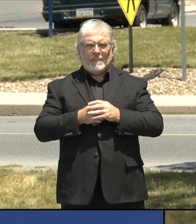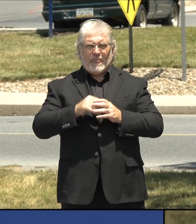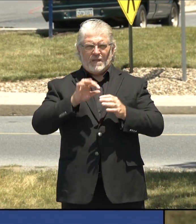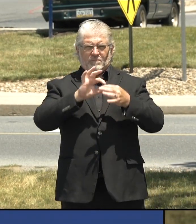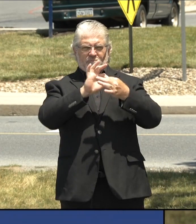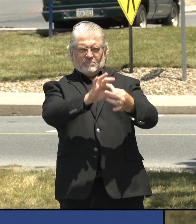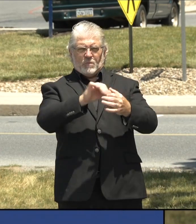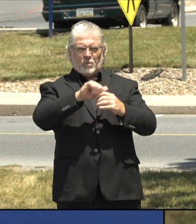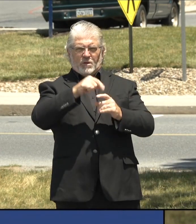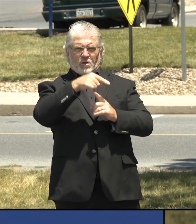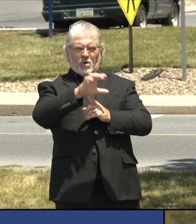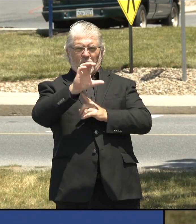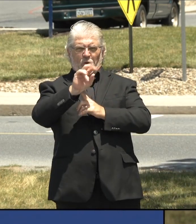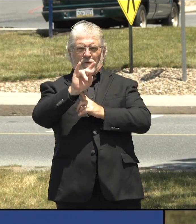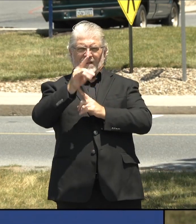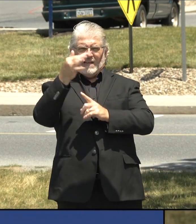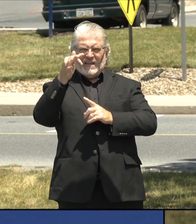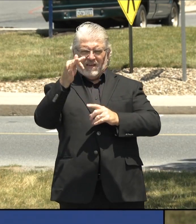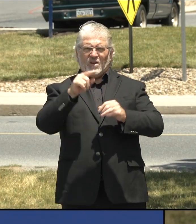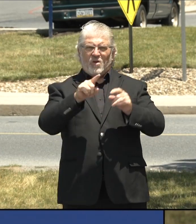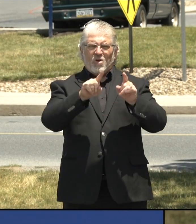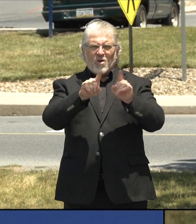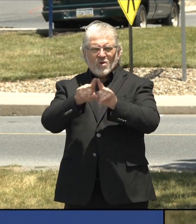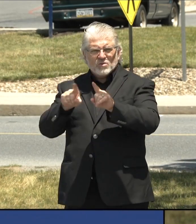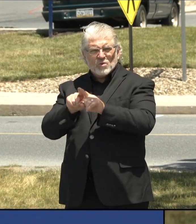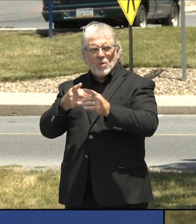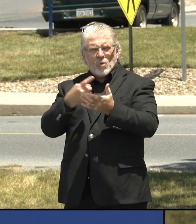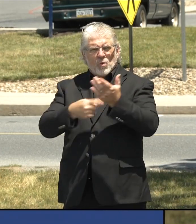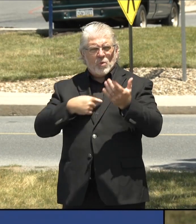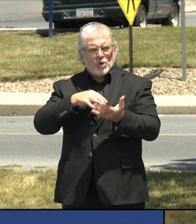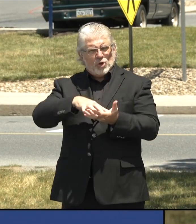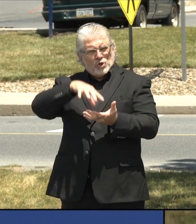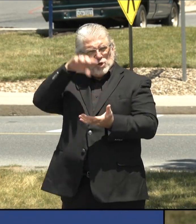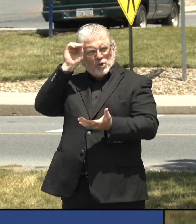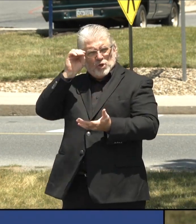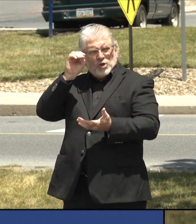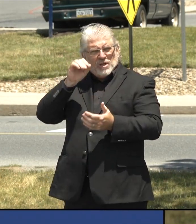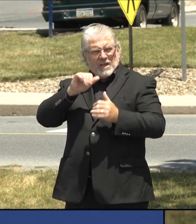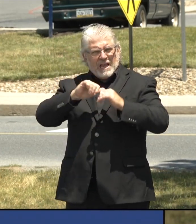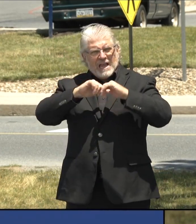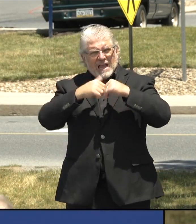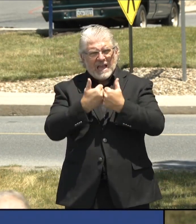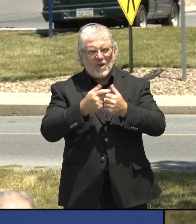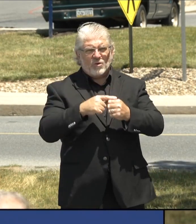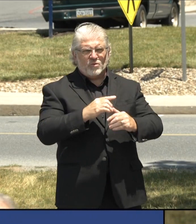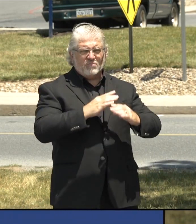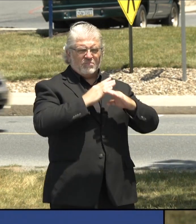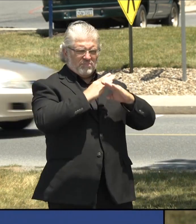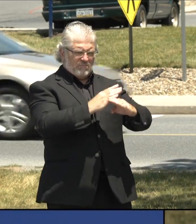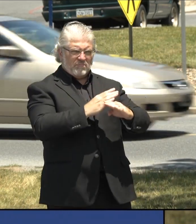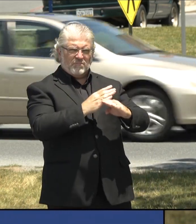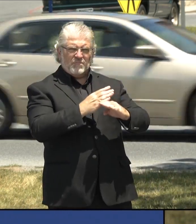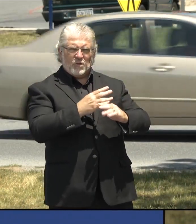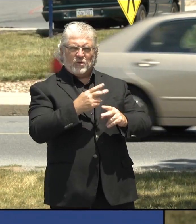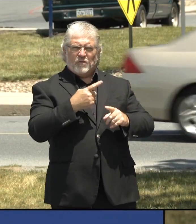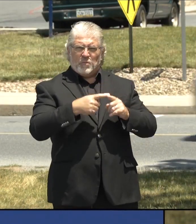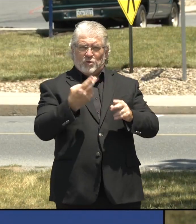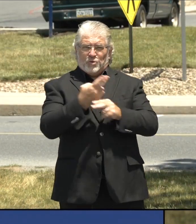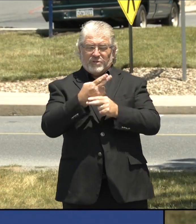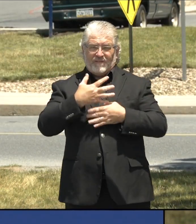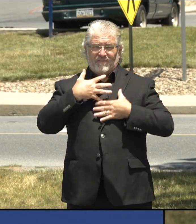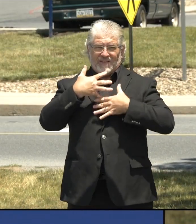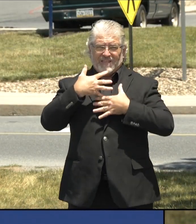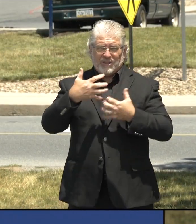learned to help keep COVID-19 patients off ventilators and what the community can do to address this